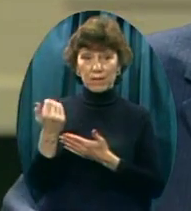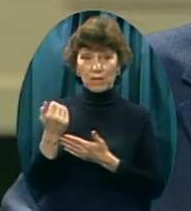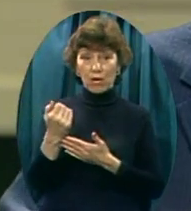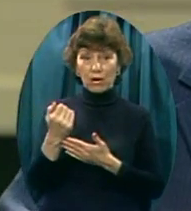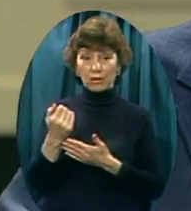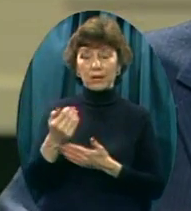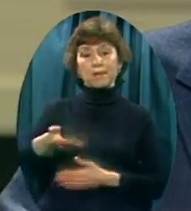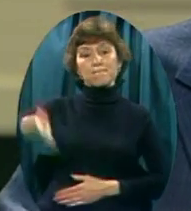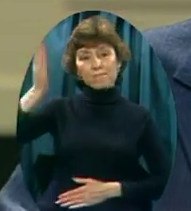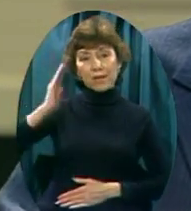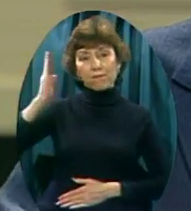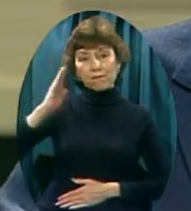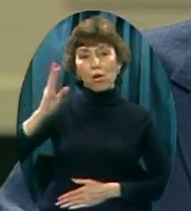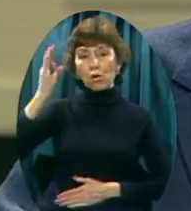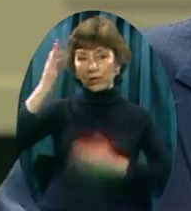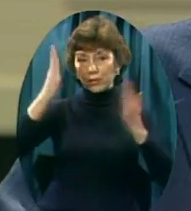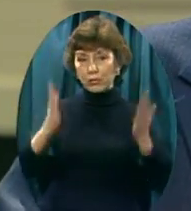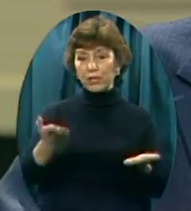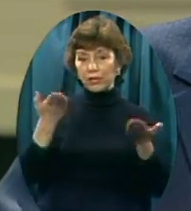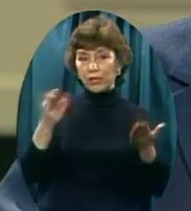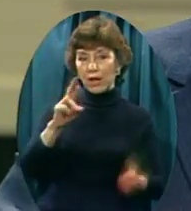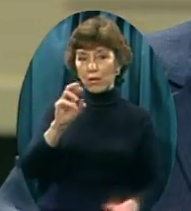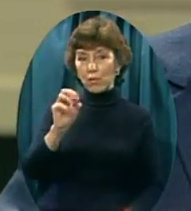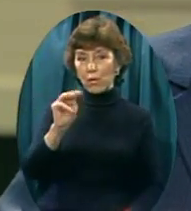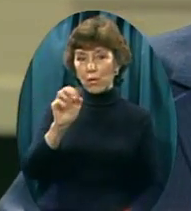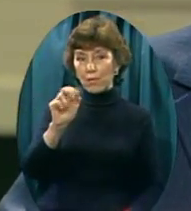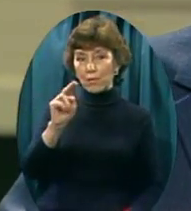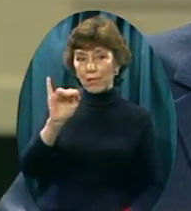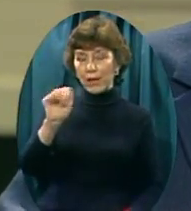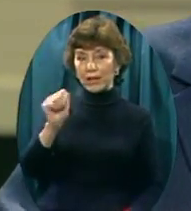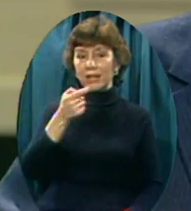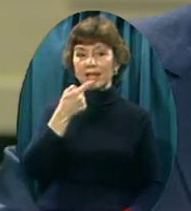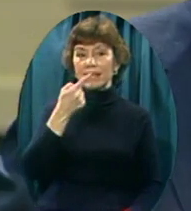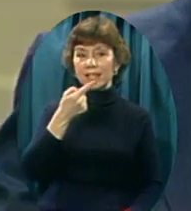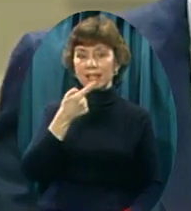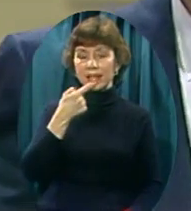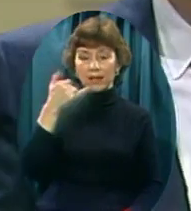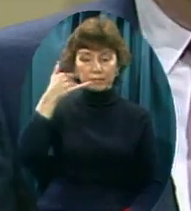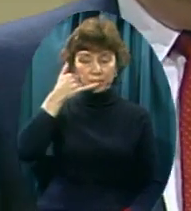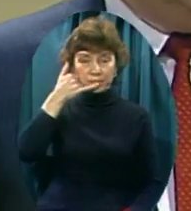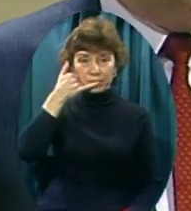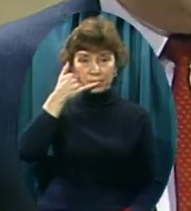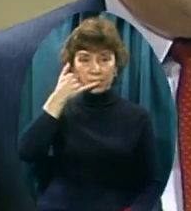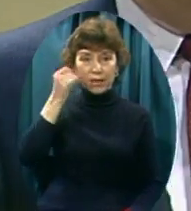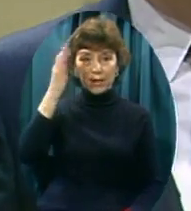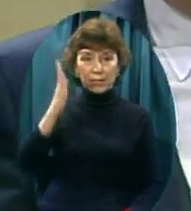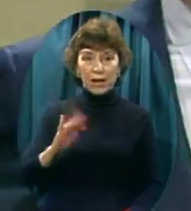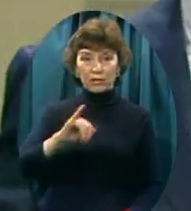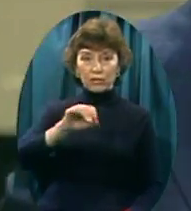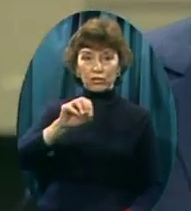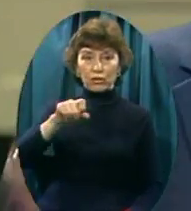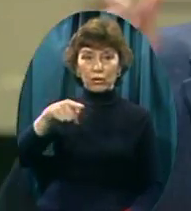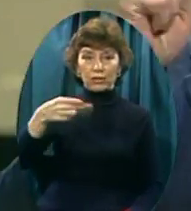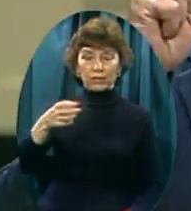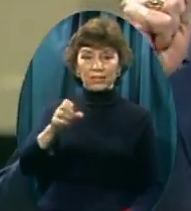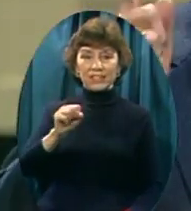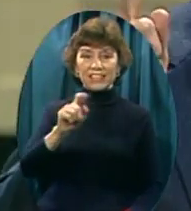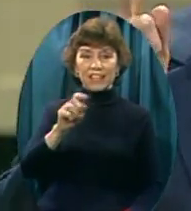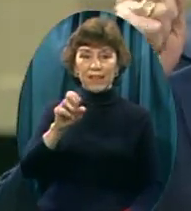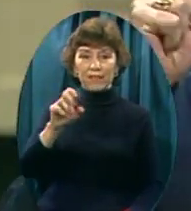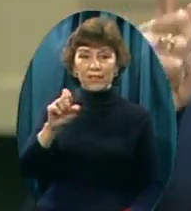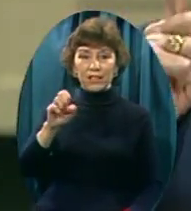homeland Joseph Tan called and said That Pastor Joseph Stephanat Is now being tried For